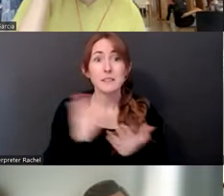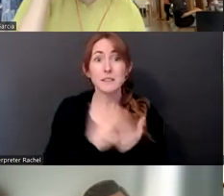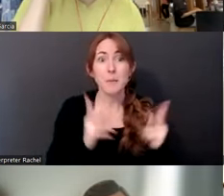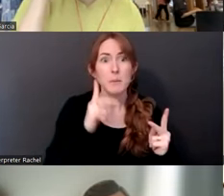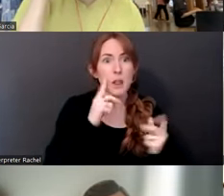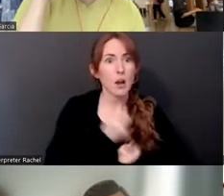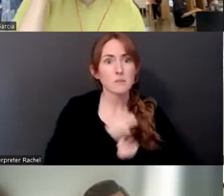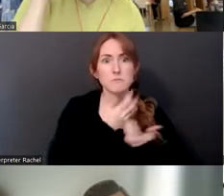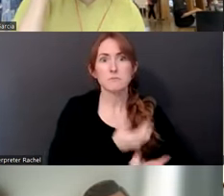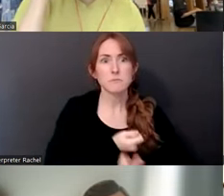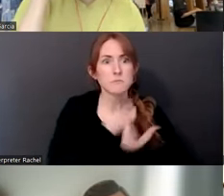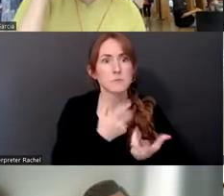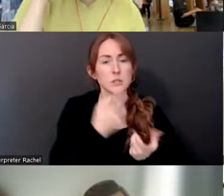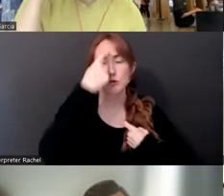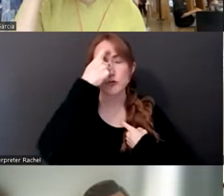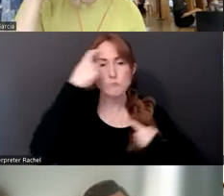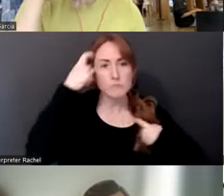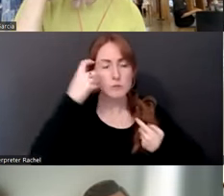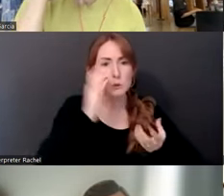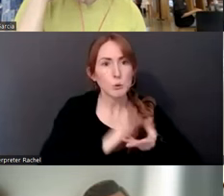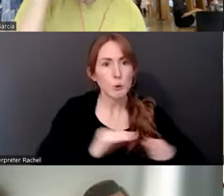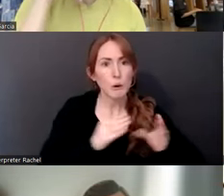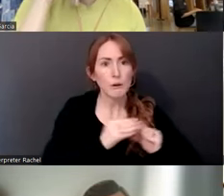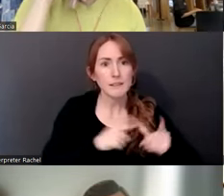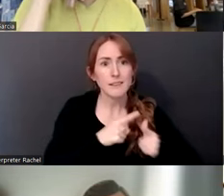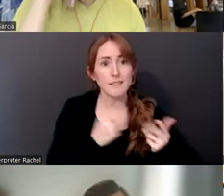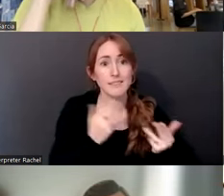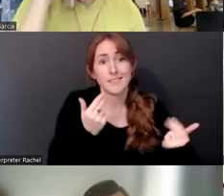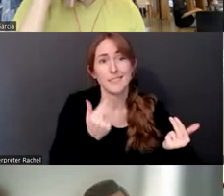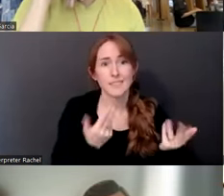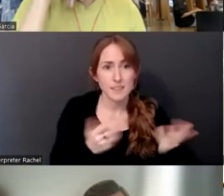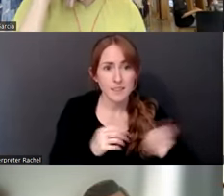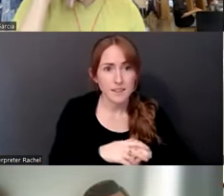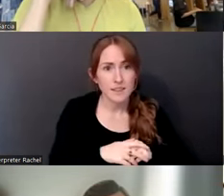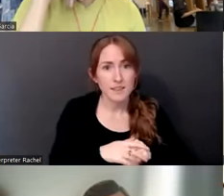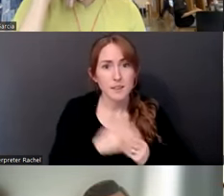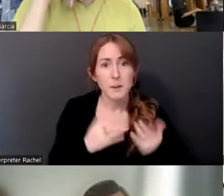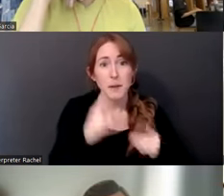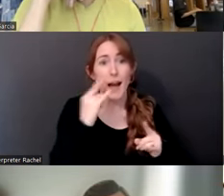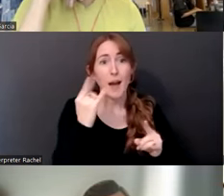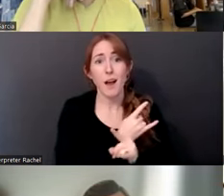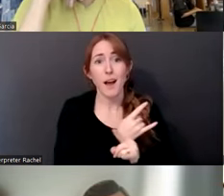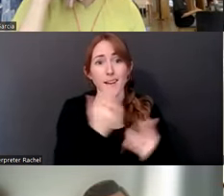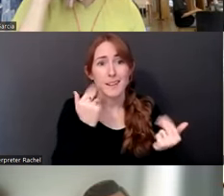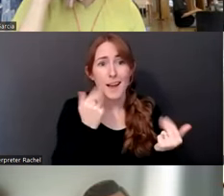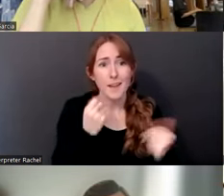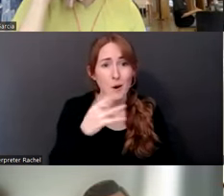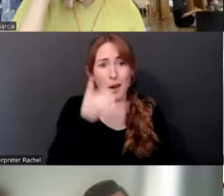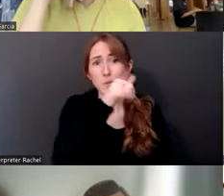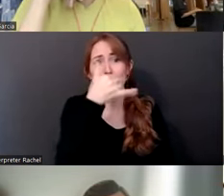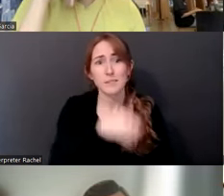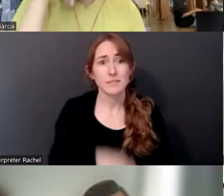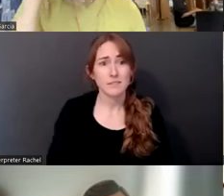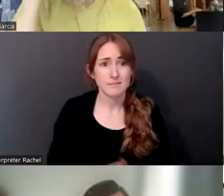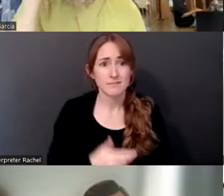Right. So it's not a laugh. Like it's really funny. It could be a ironic laugh. It could be just a absurdist. I mean, there's just so many different